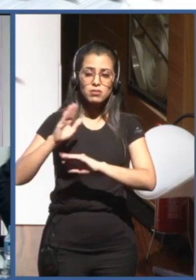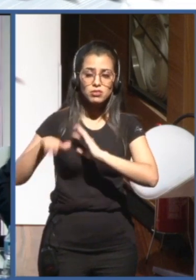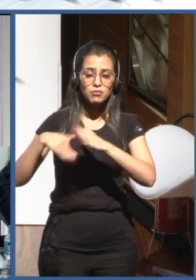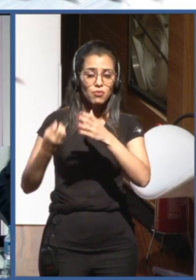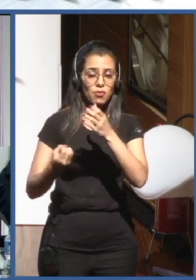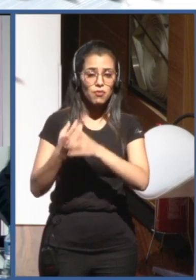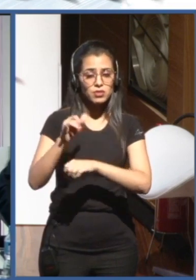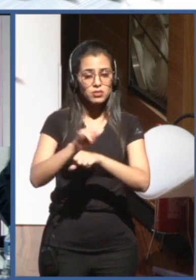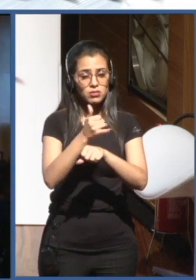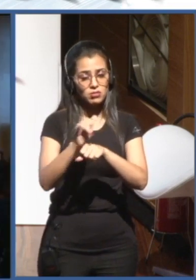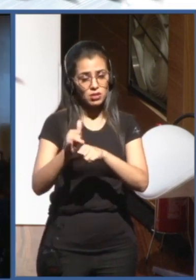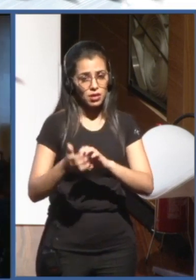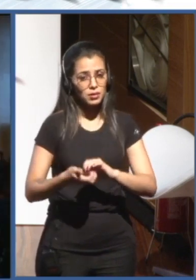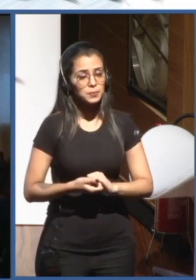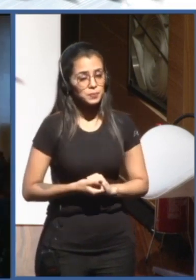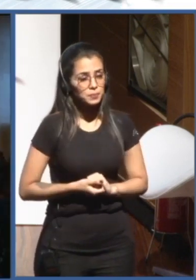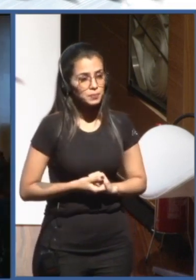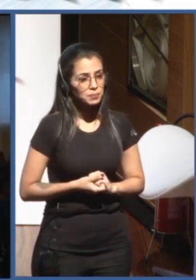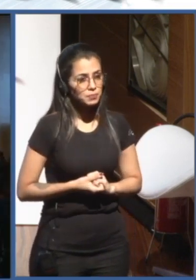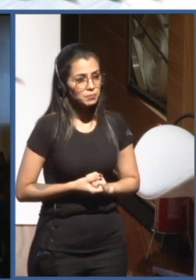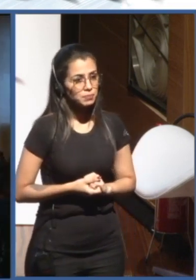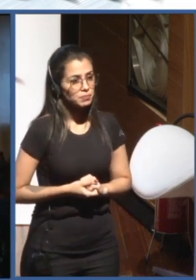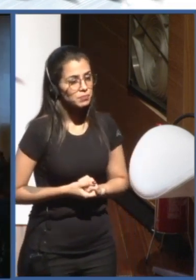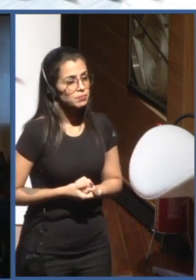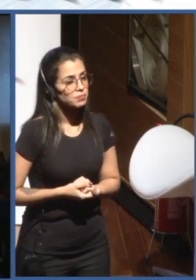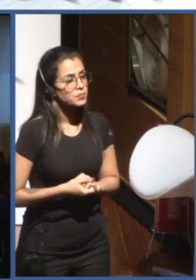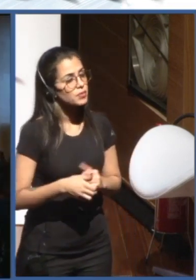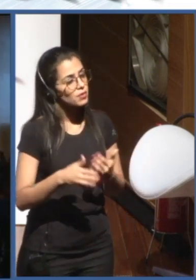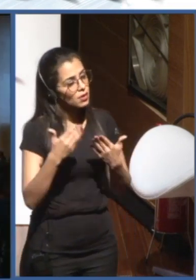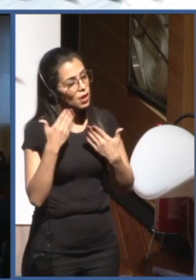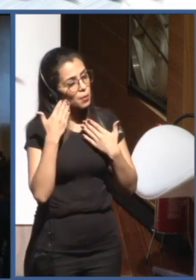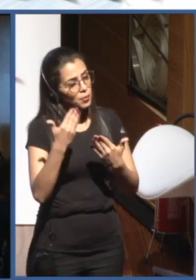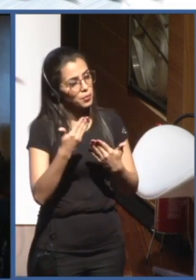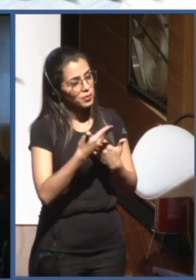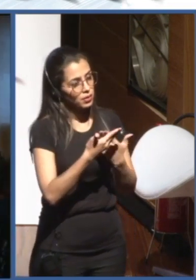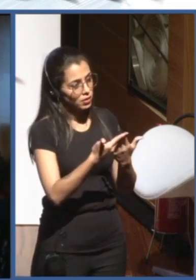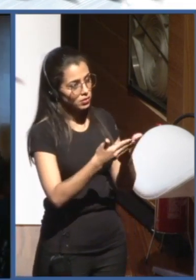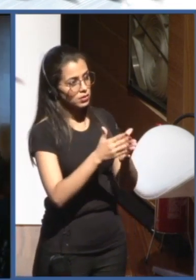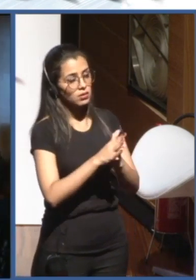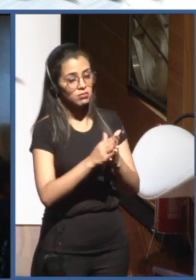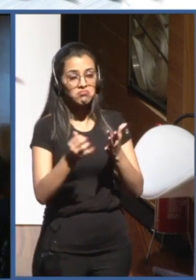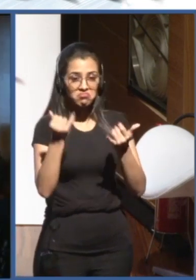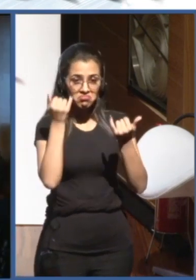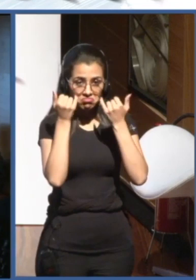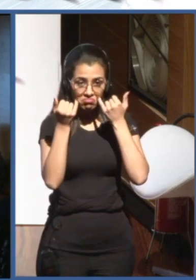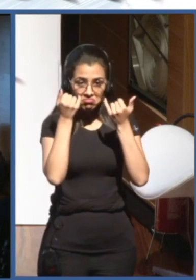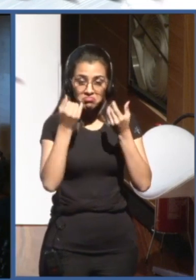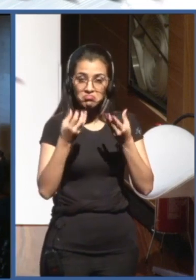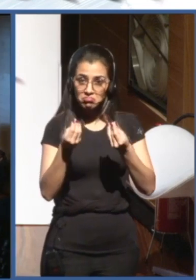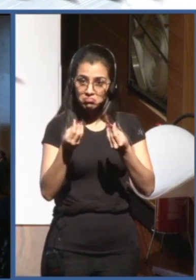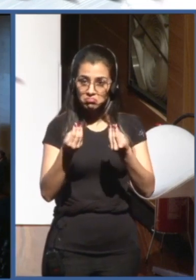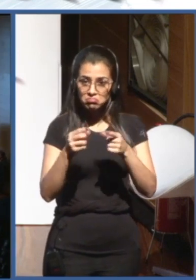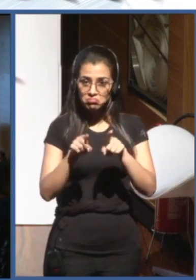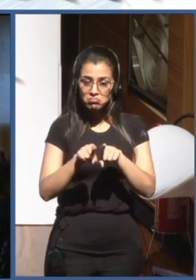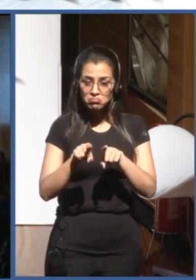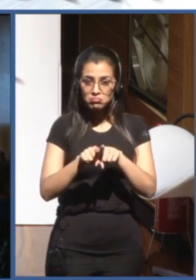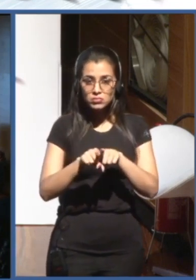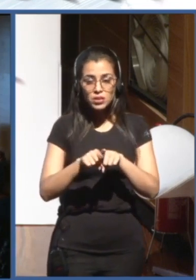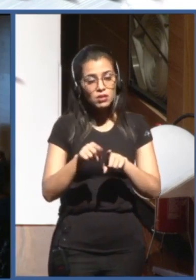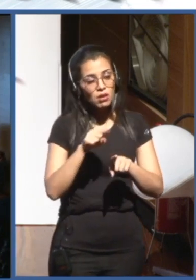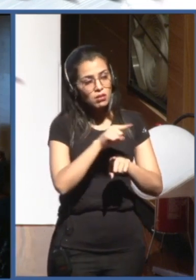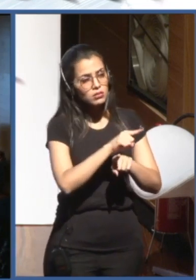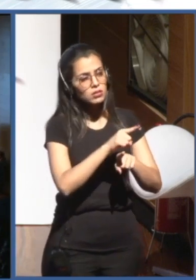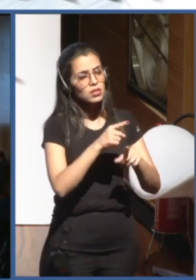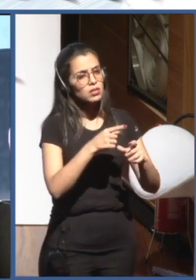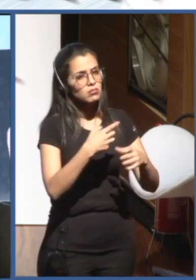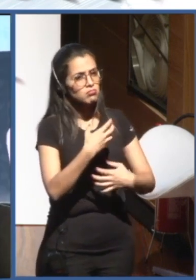Thank you. Thank you. Pritam. Very informative. And thank you for highlighting also some mechanism within the UN system to cooperate within different agencies.